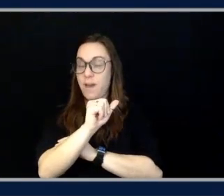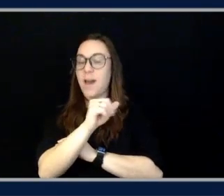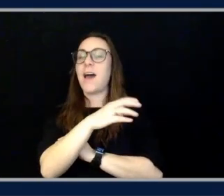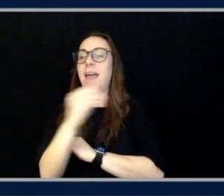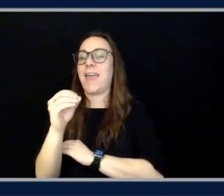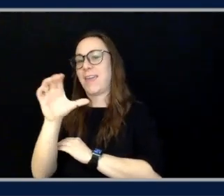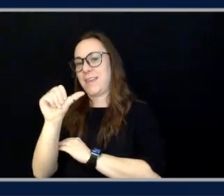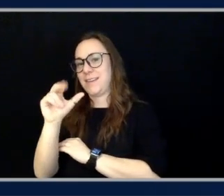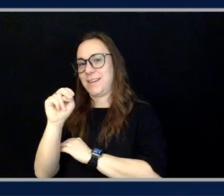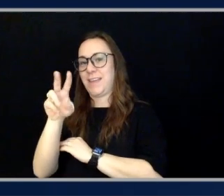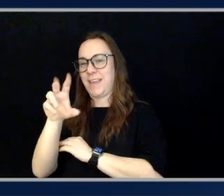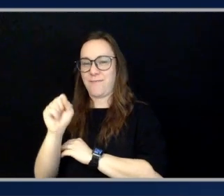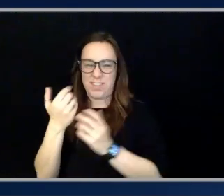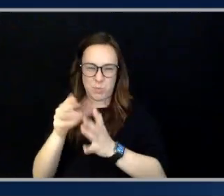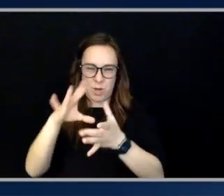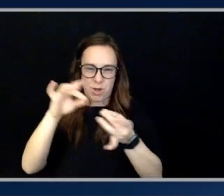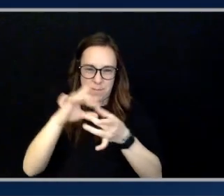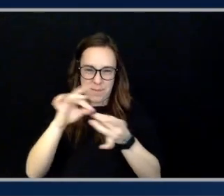essentially just click submit